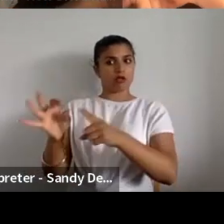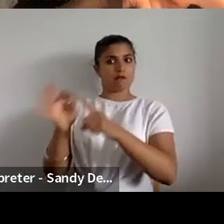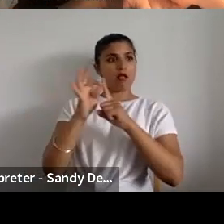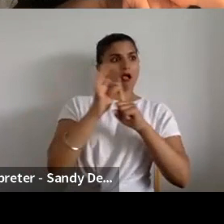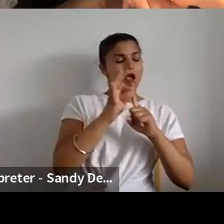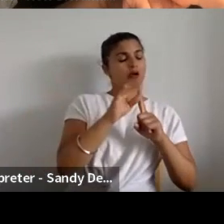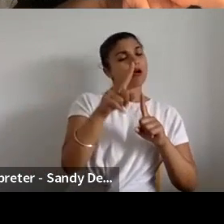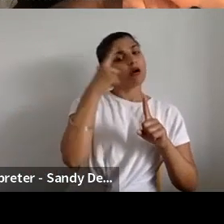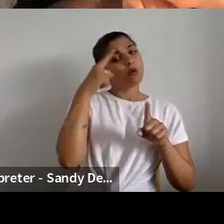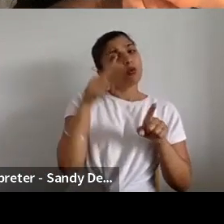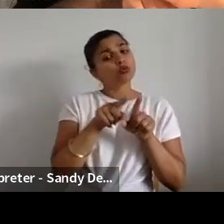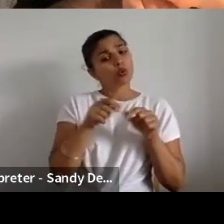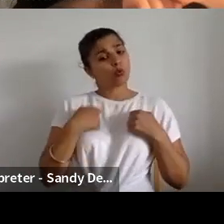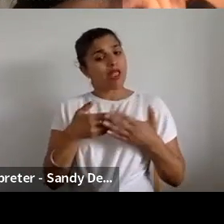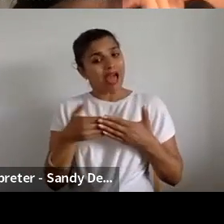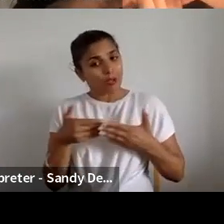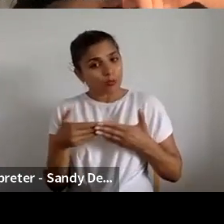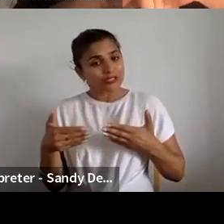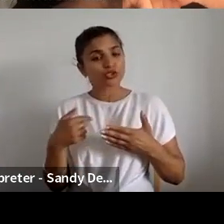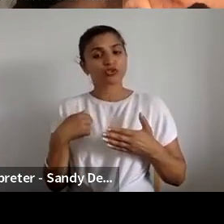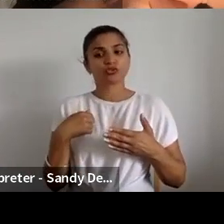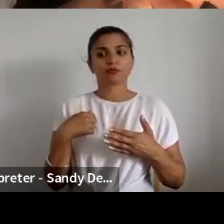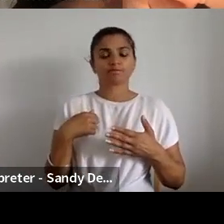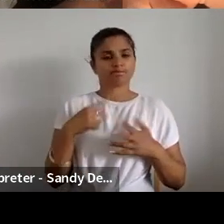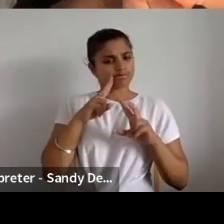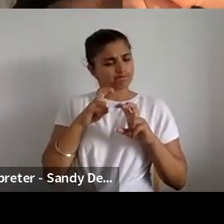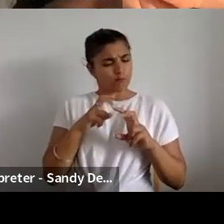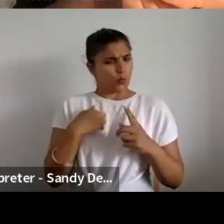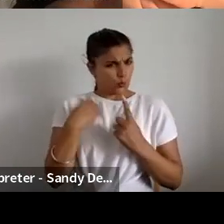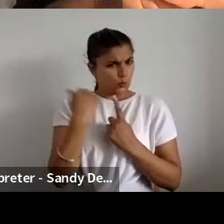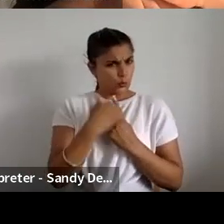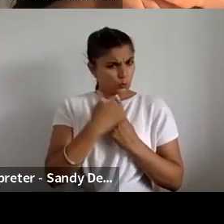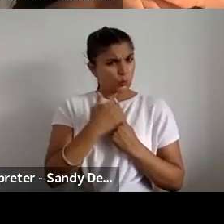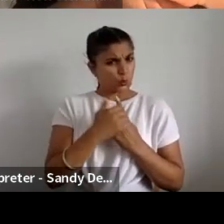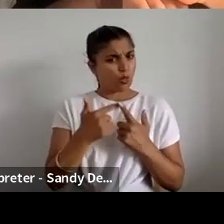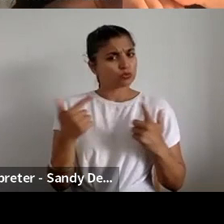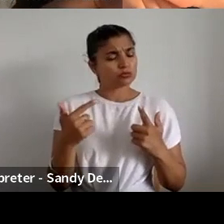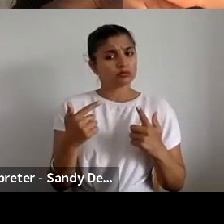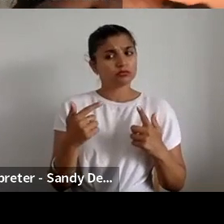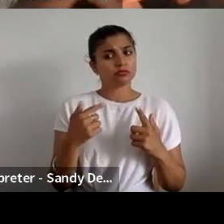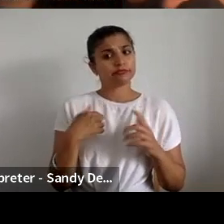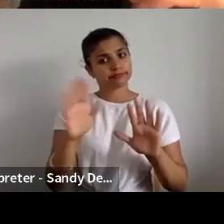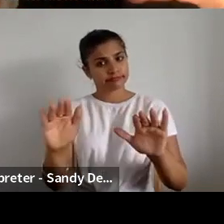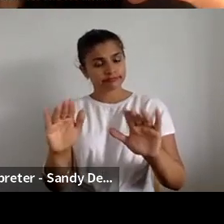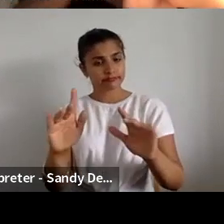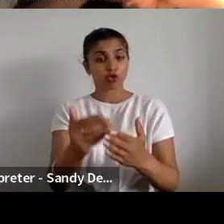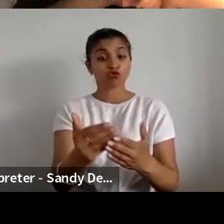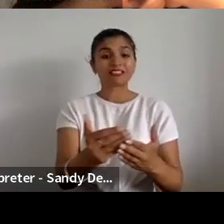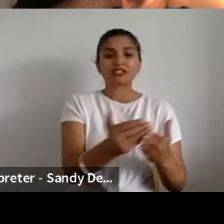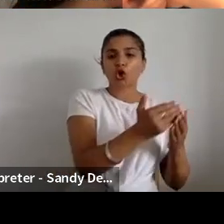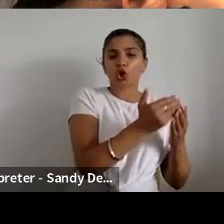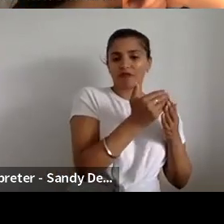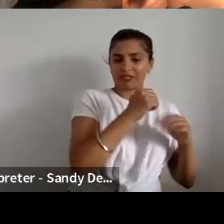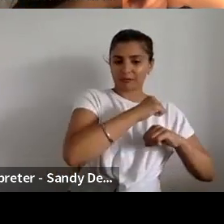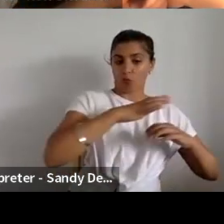and the language we took pains to sort of get right. The fact that we said like it was reserved space, so it was it was space that was